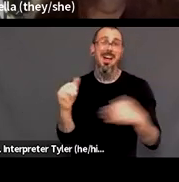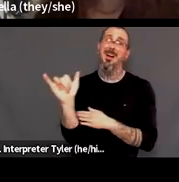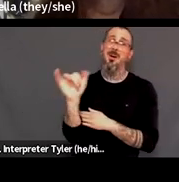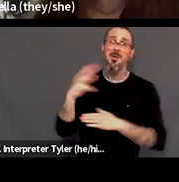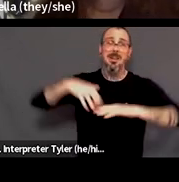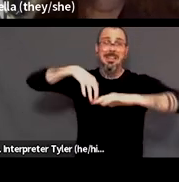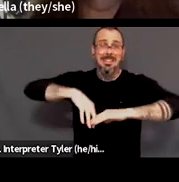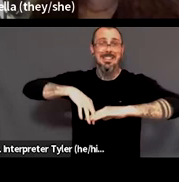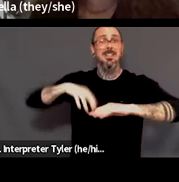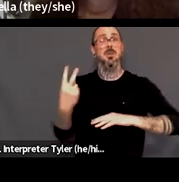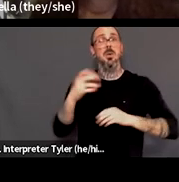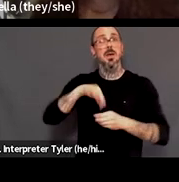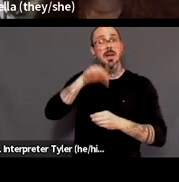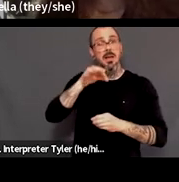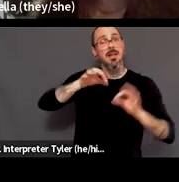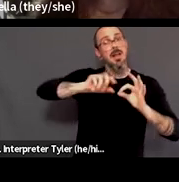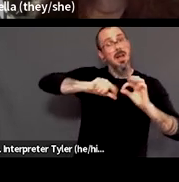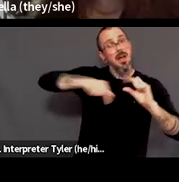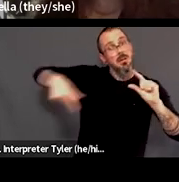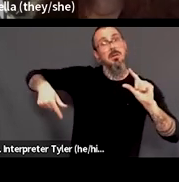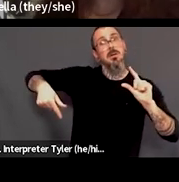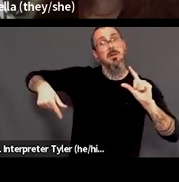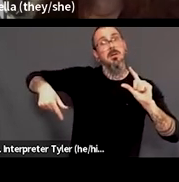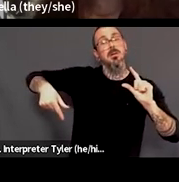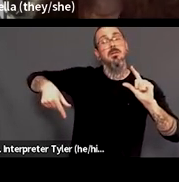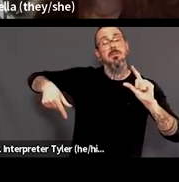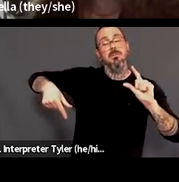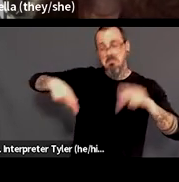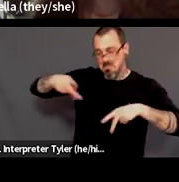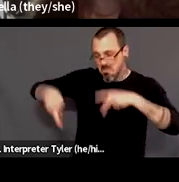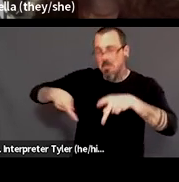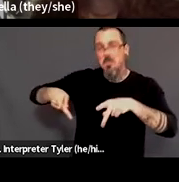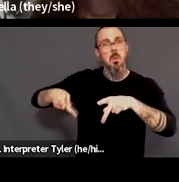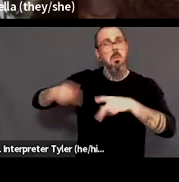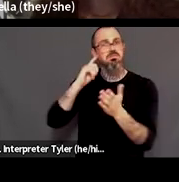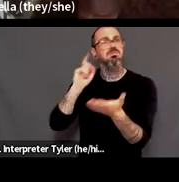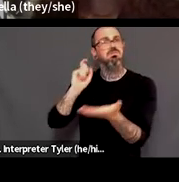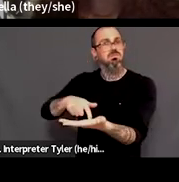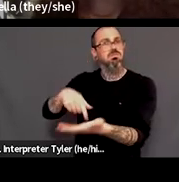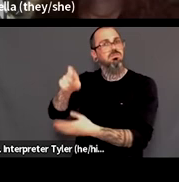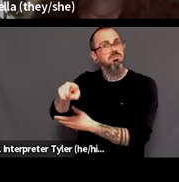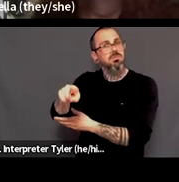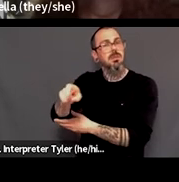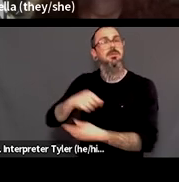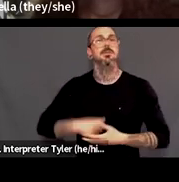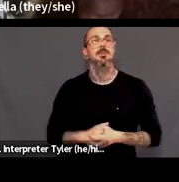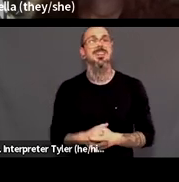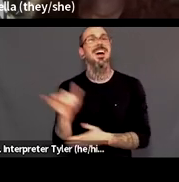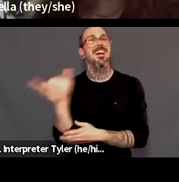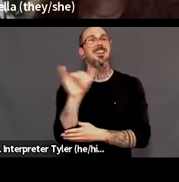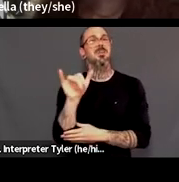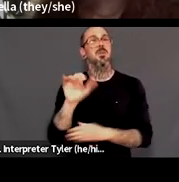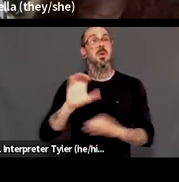2SLGBTQIA plus folks and we encourage you in the chat